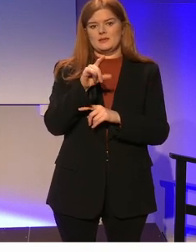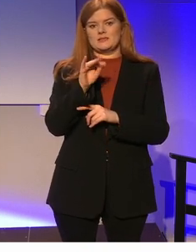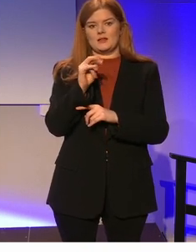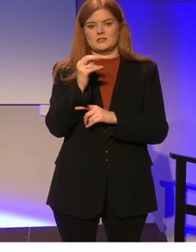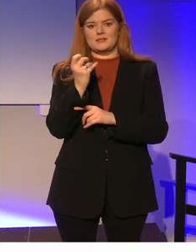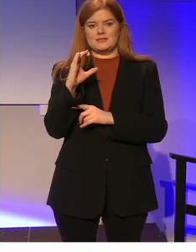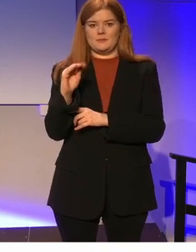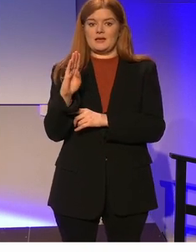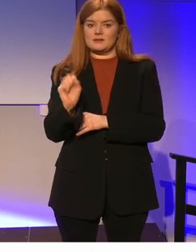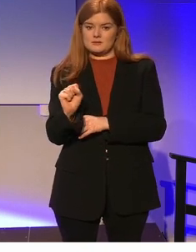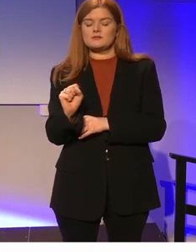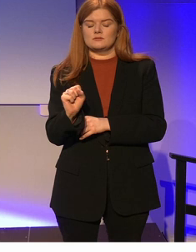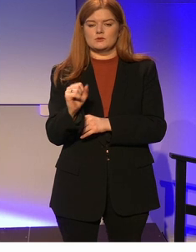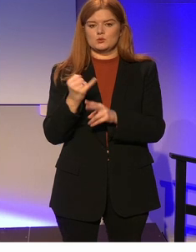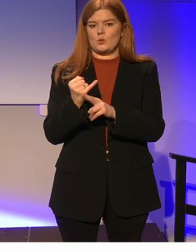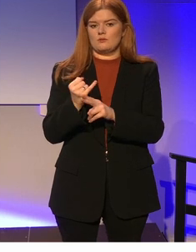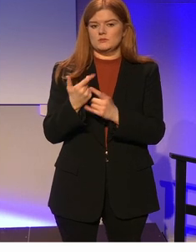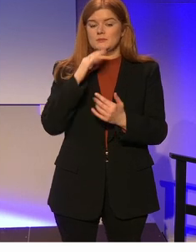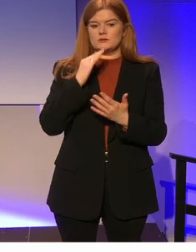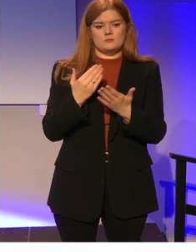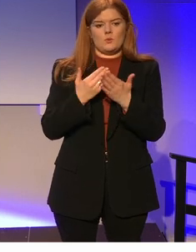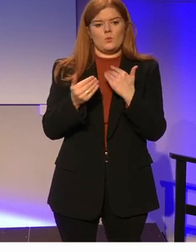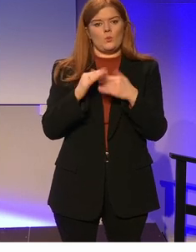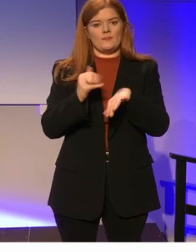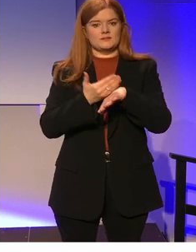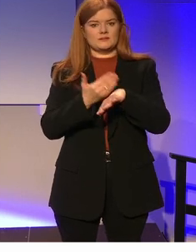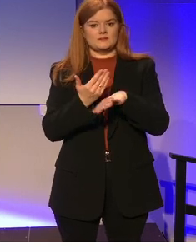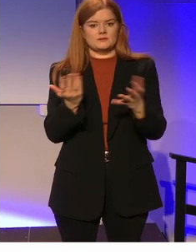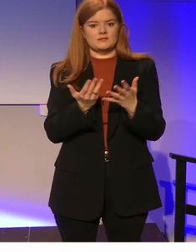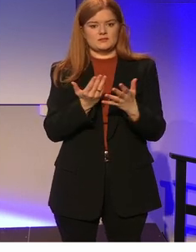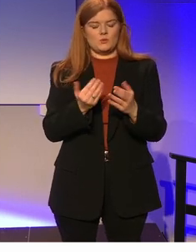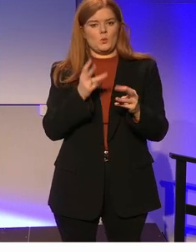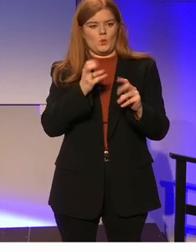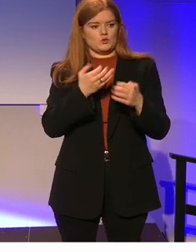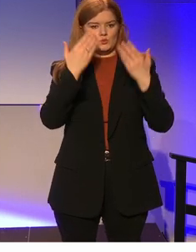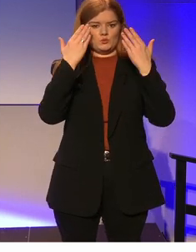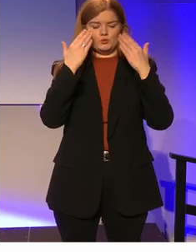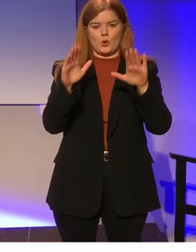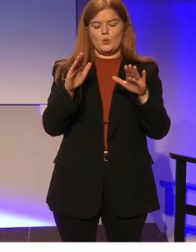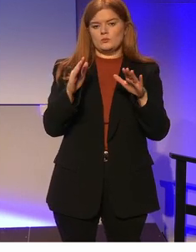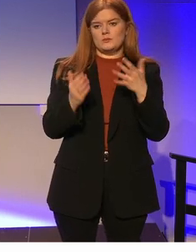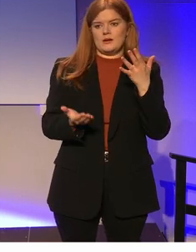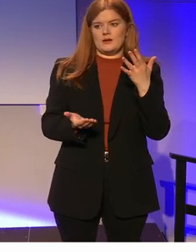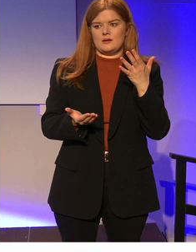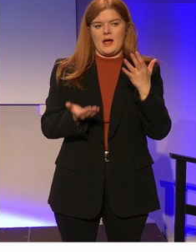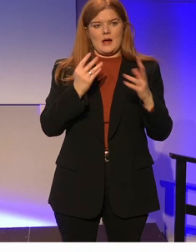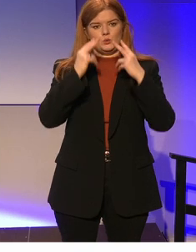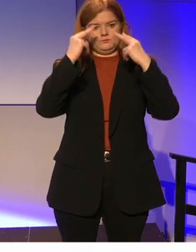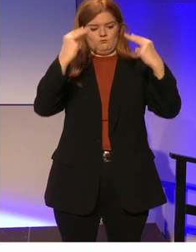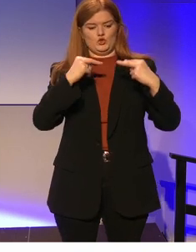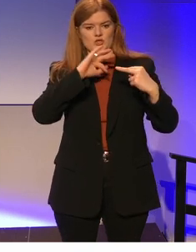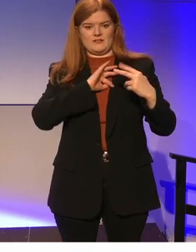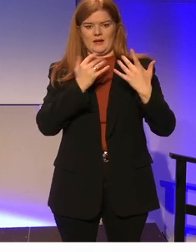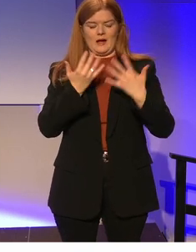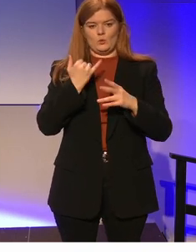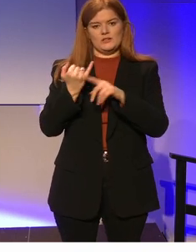and what they what what the kind of the task was really was to demonstrate how you see yourself in